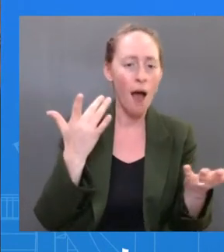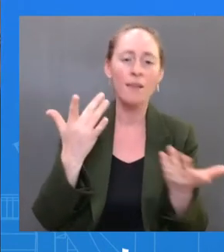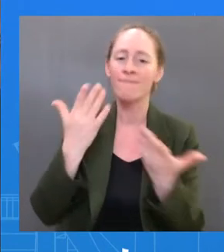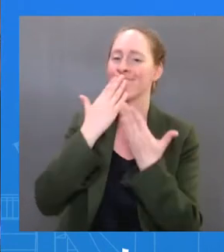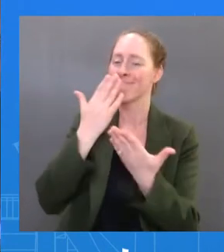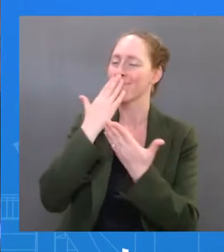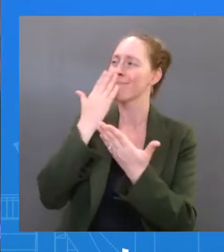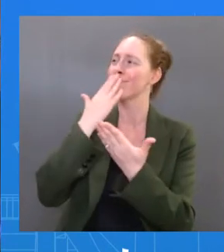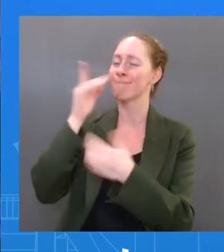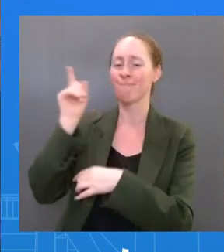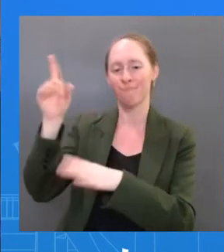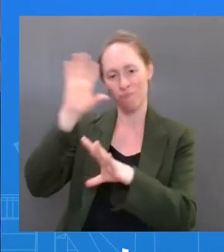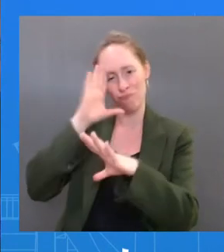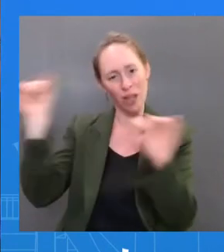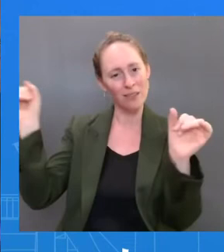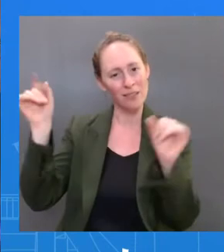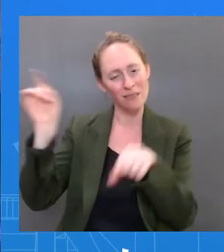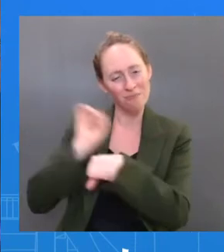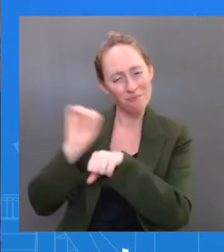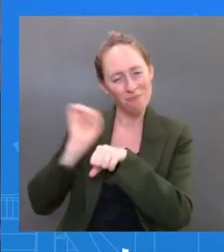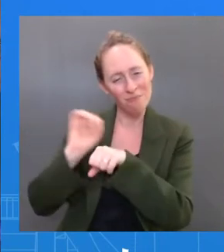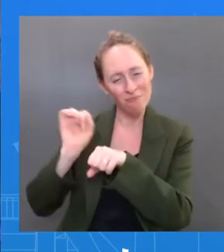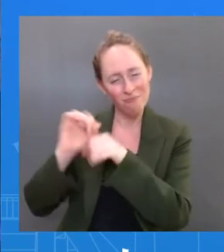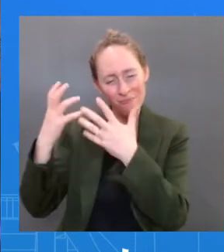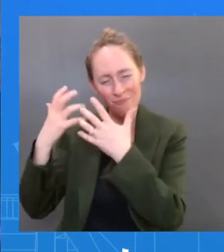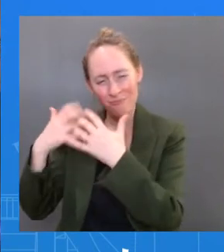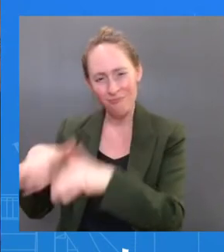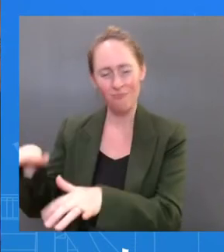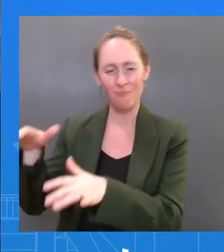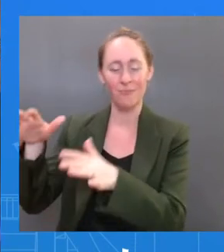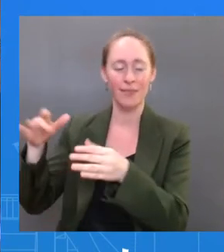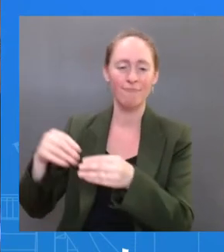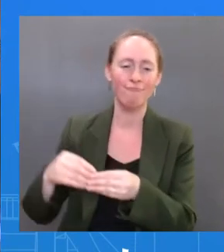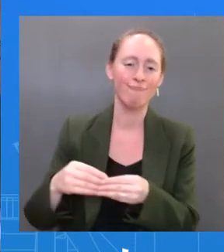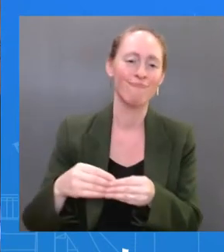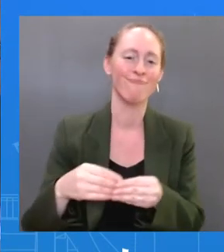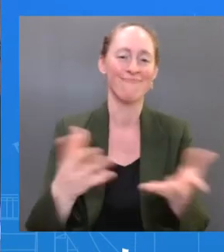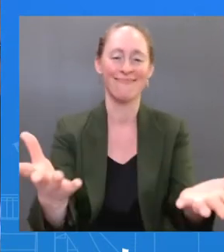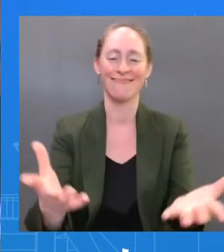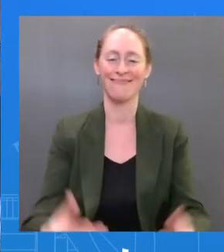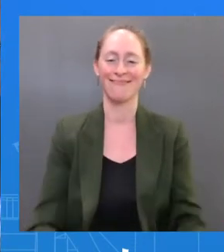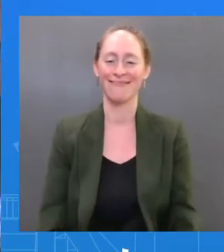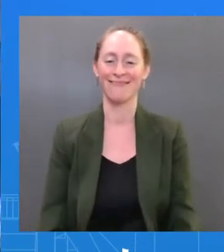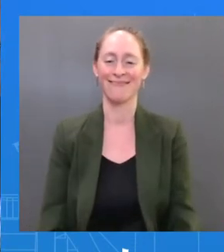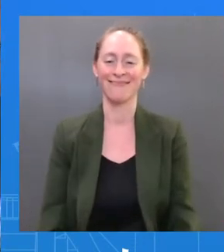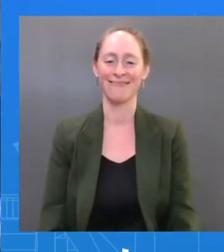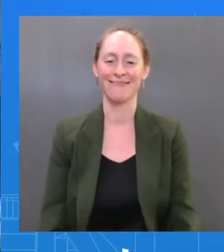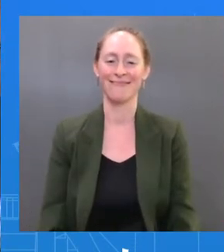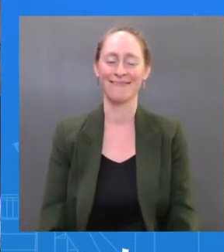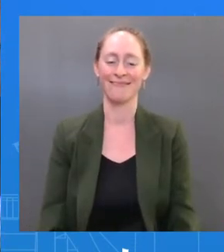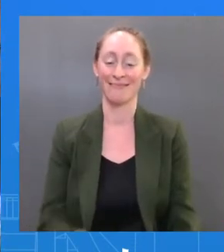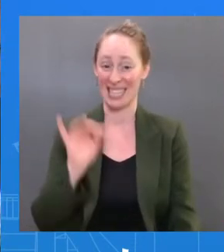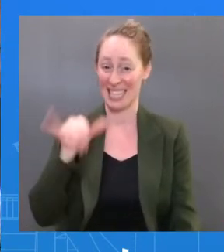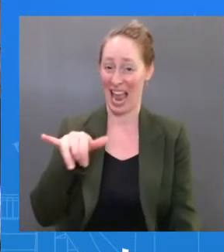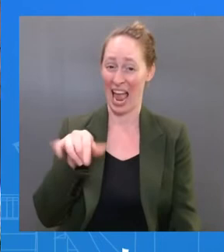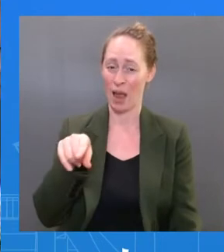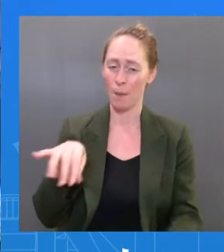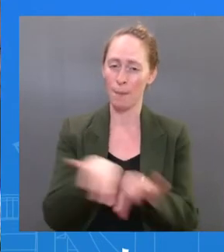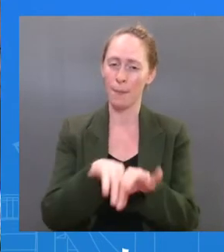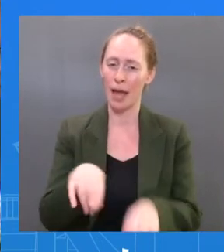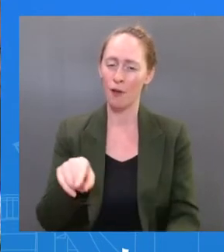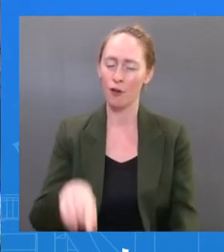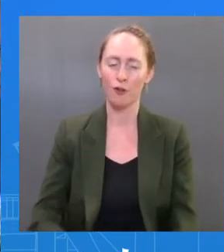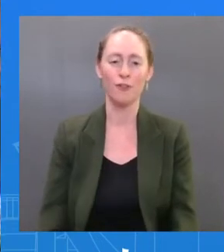is what matters as we're talking about the President and and — and his treatment, and how he's feeling,